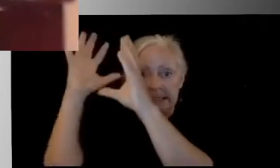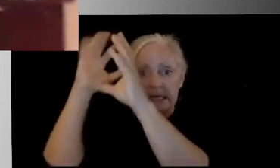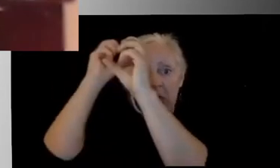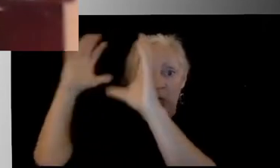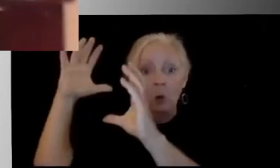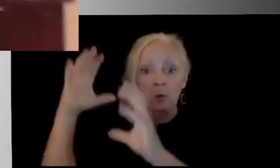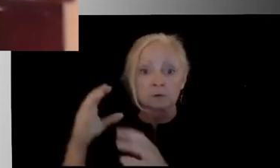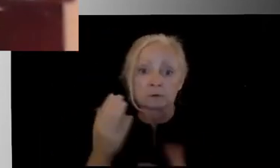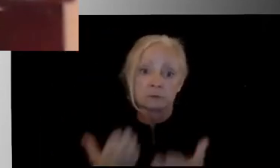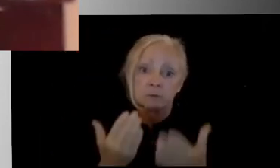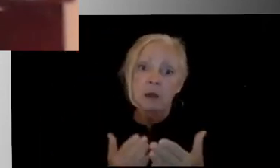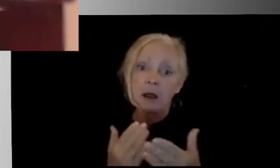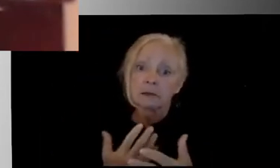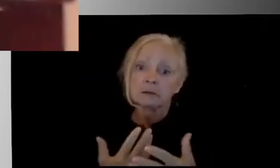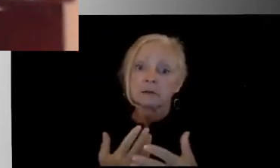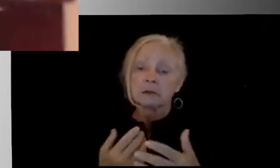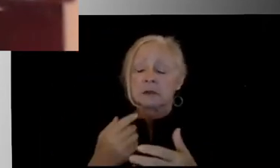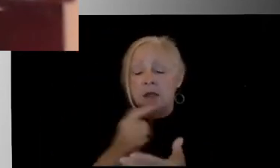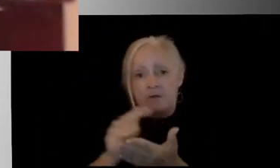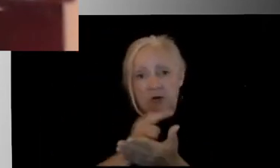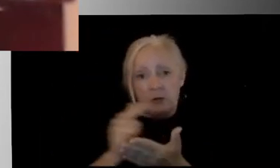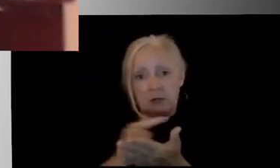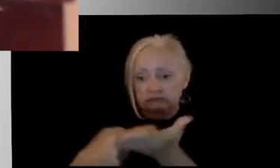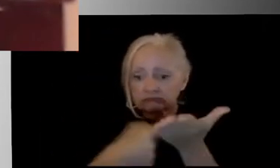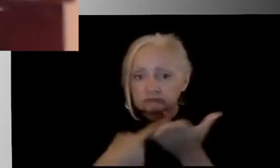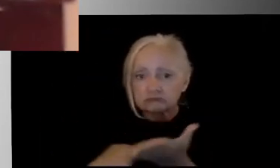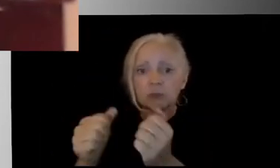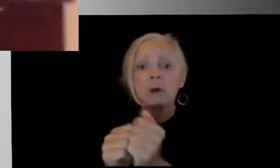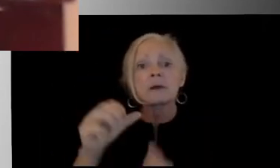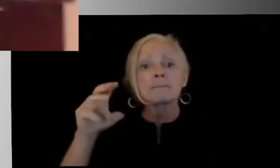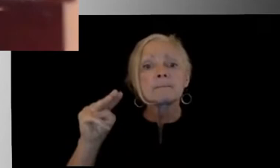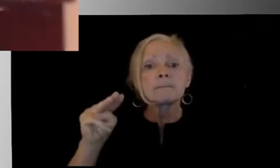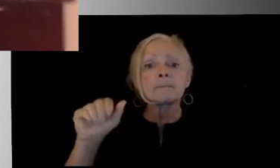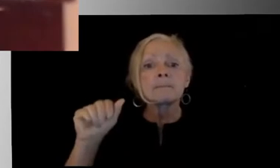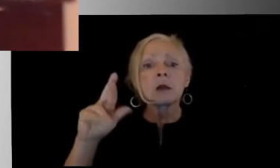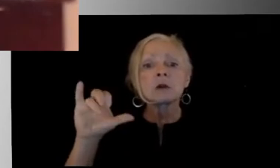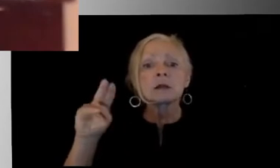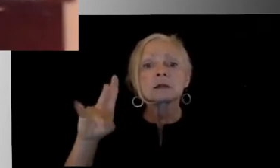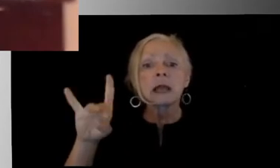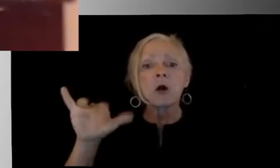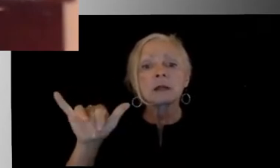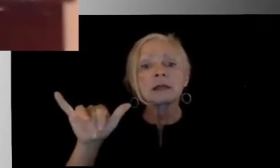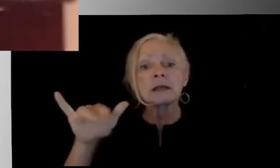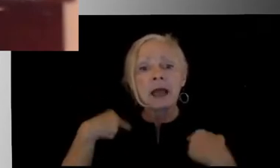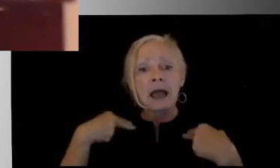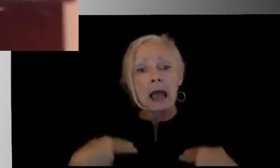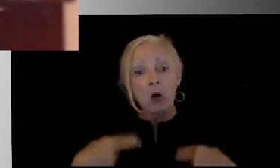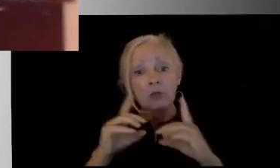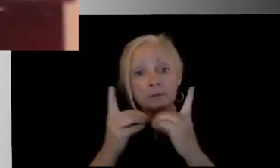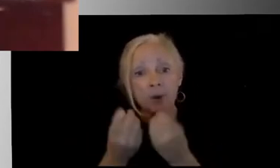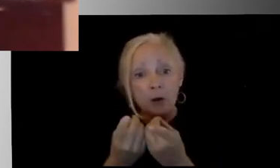back, and we were in weekly conversation with the Marion County Public Health Department, and of course following the guidance from the Indiana State Health Department,